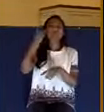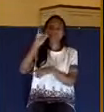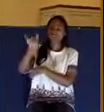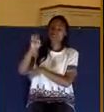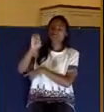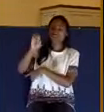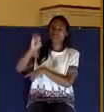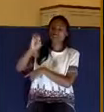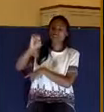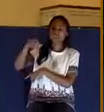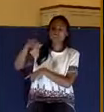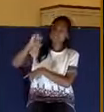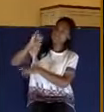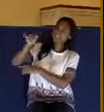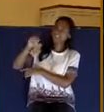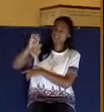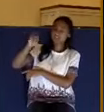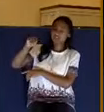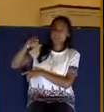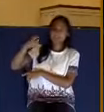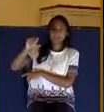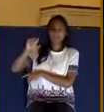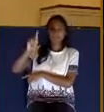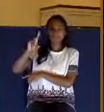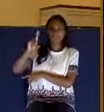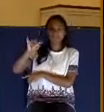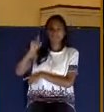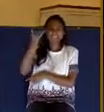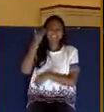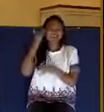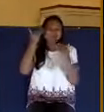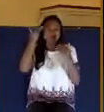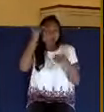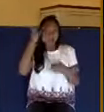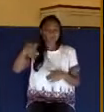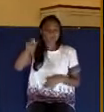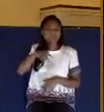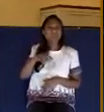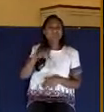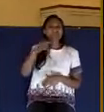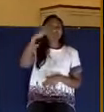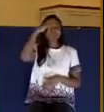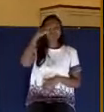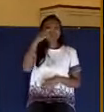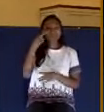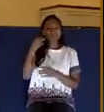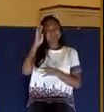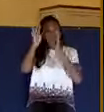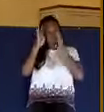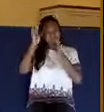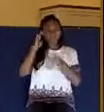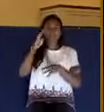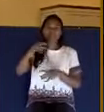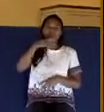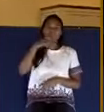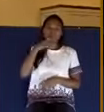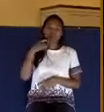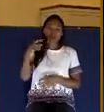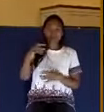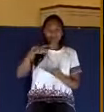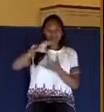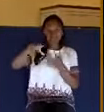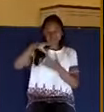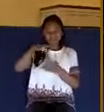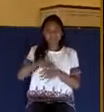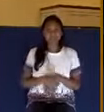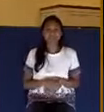This man had to wear the same clothes to church that he worked in. He couldn't afford anything better. Probably had